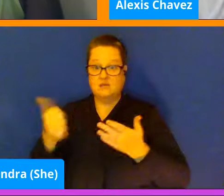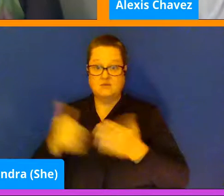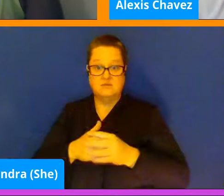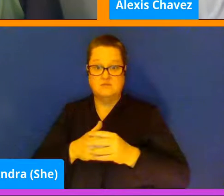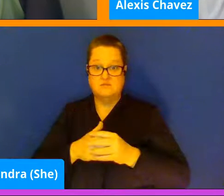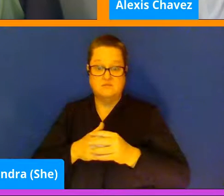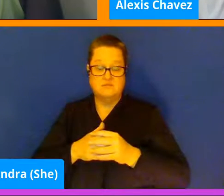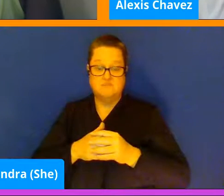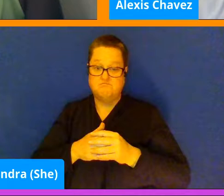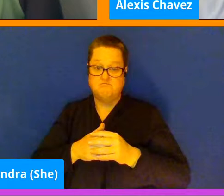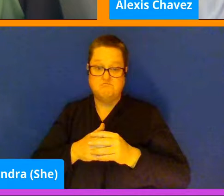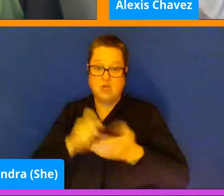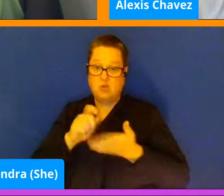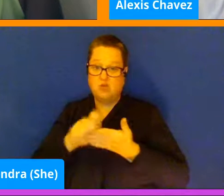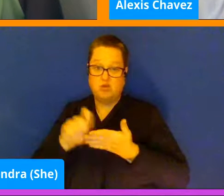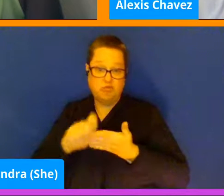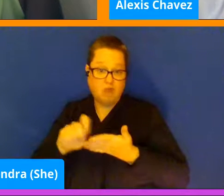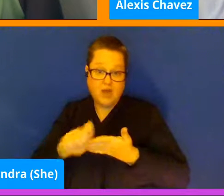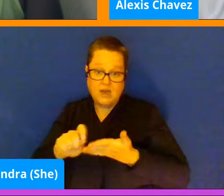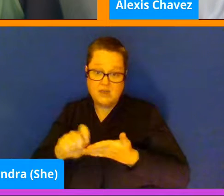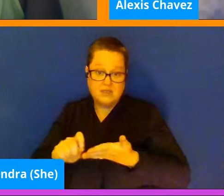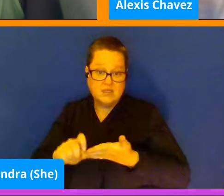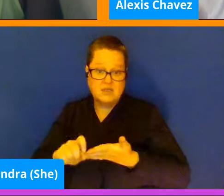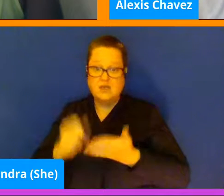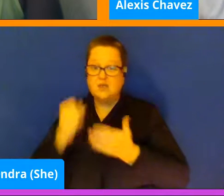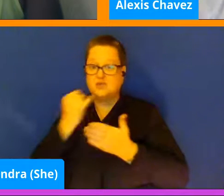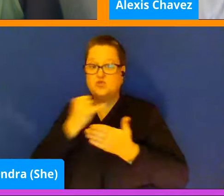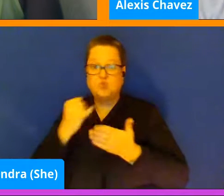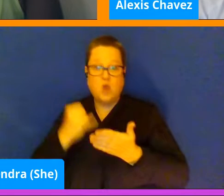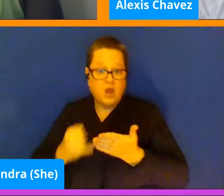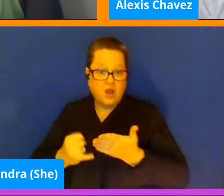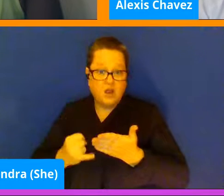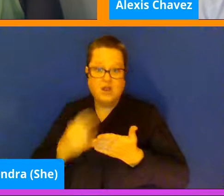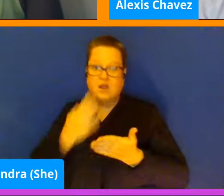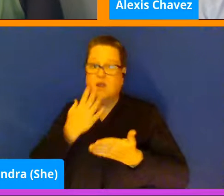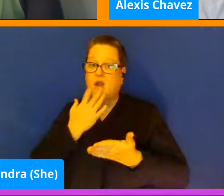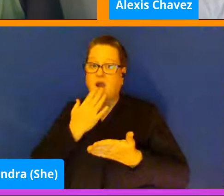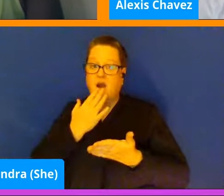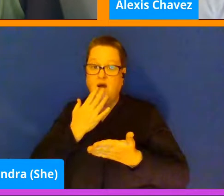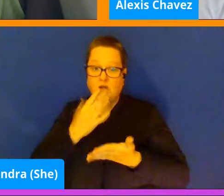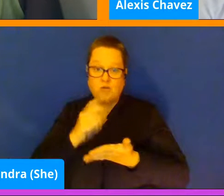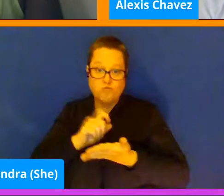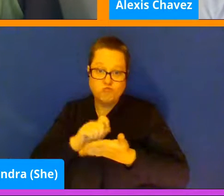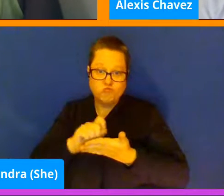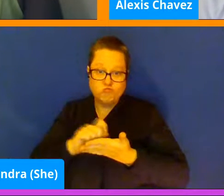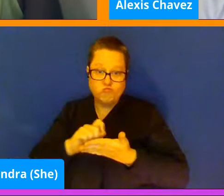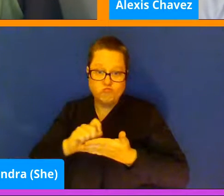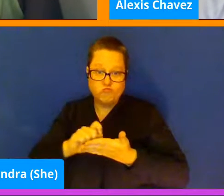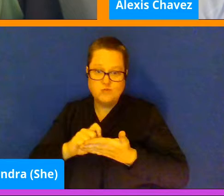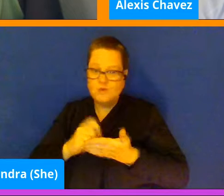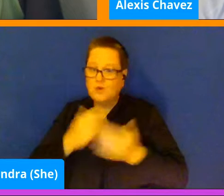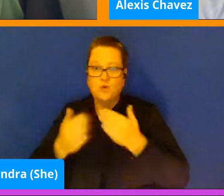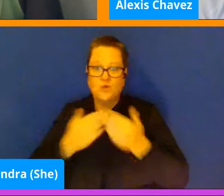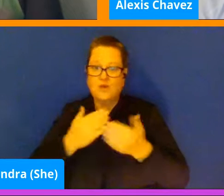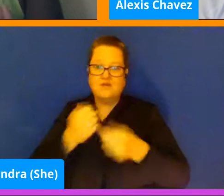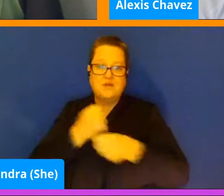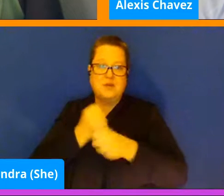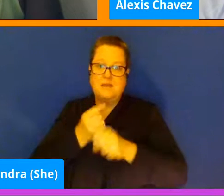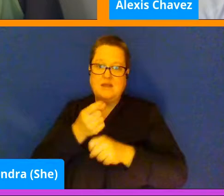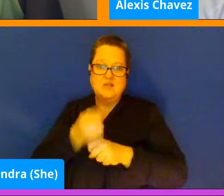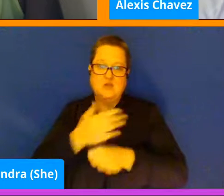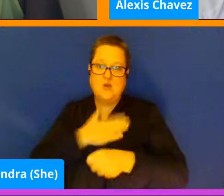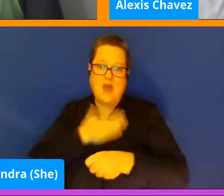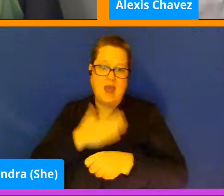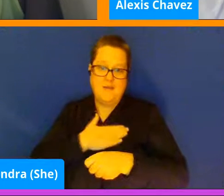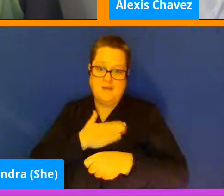whether it's writing something down, drawing or coloring, whatever makes you happy, whatever's going to de-stress